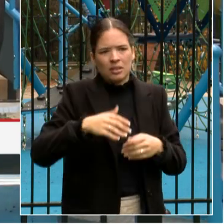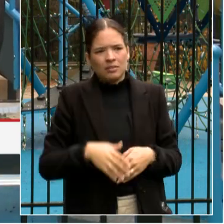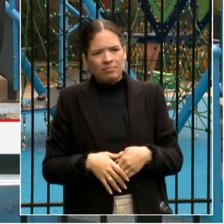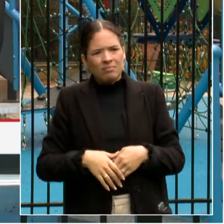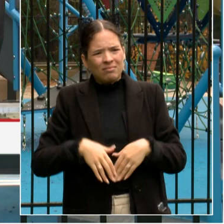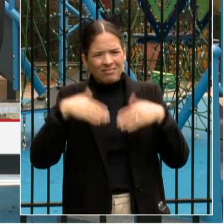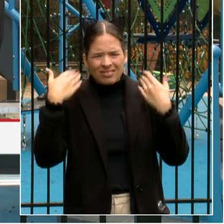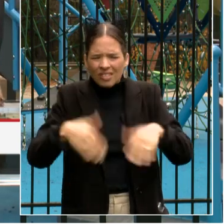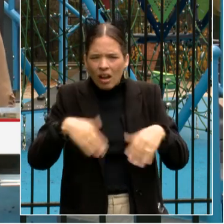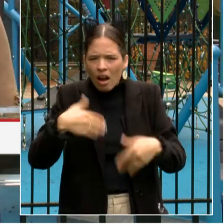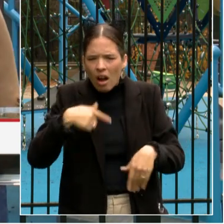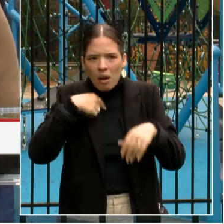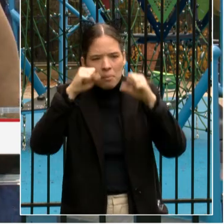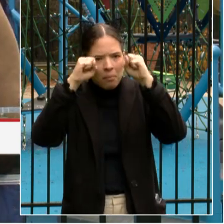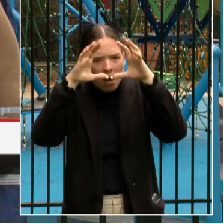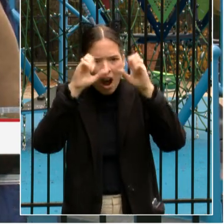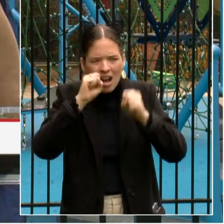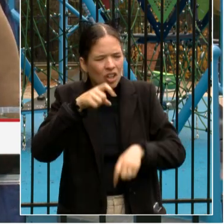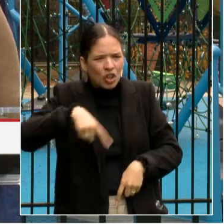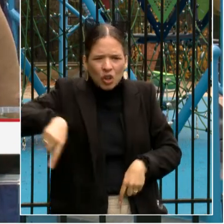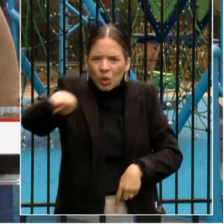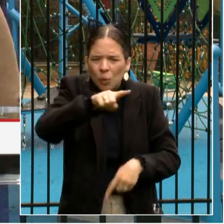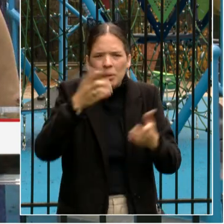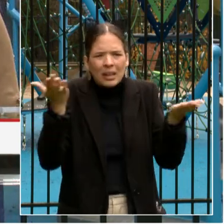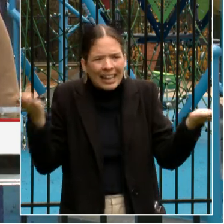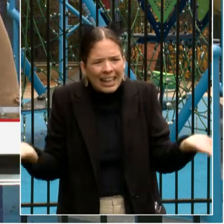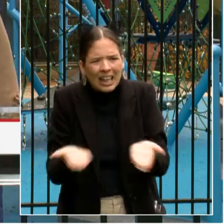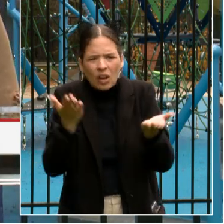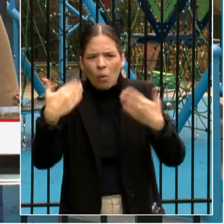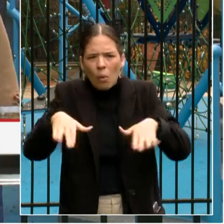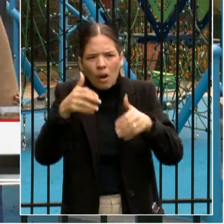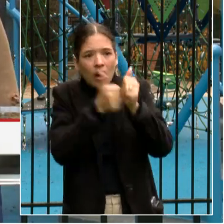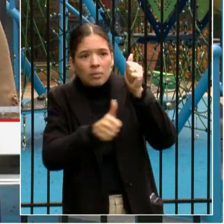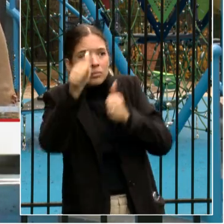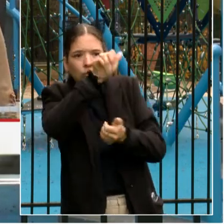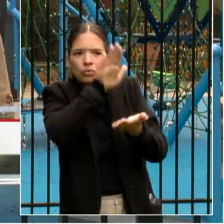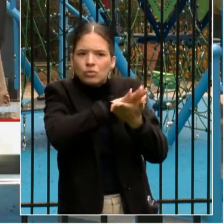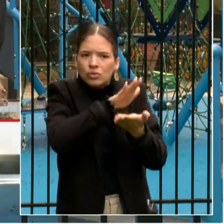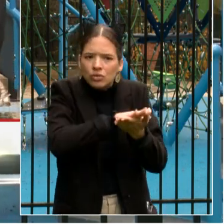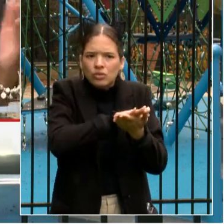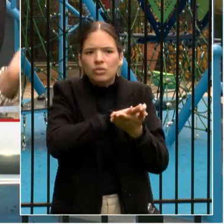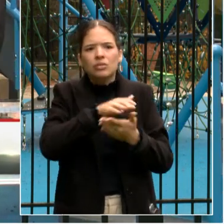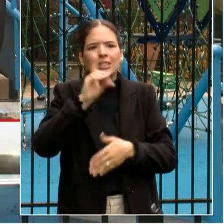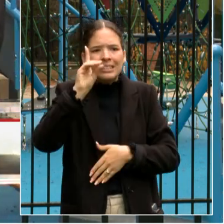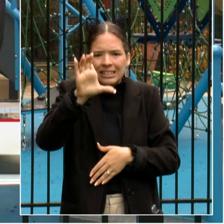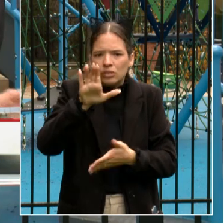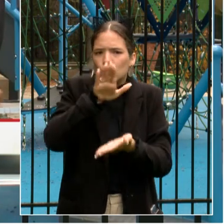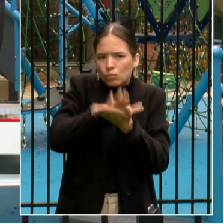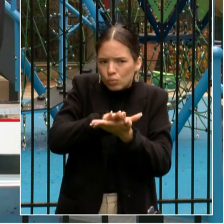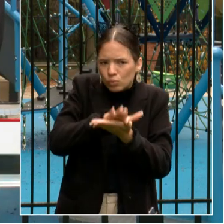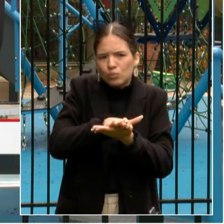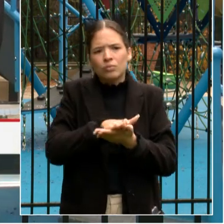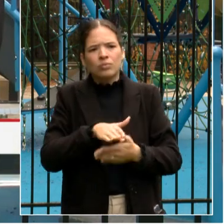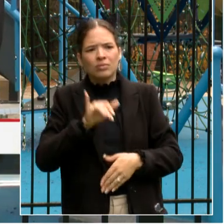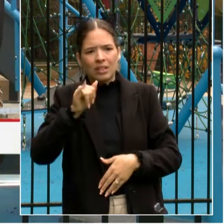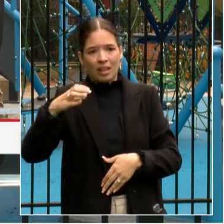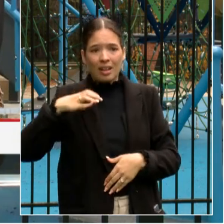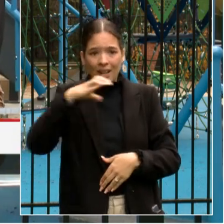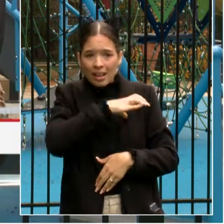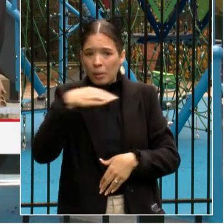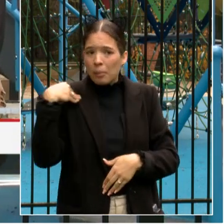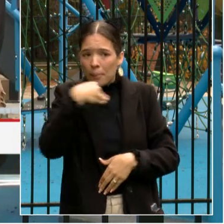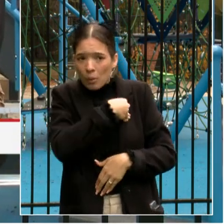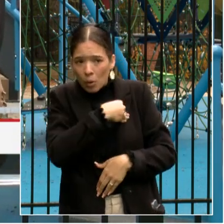proud to be here with our Chancellor of D.C. Public Schools, to be here with our Council Member for Ward